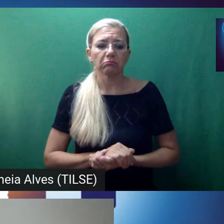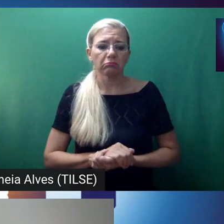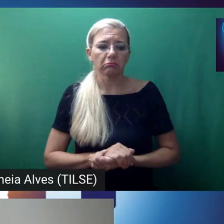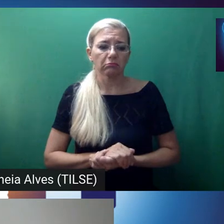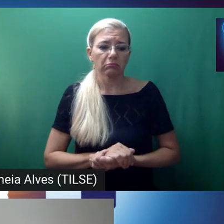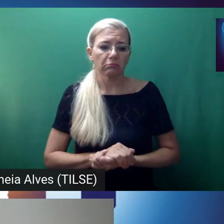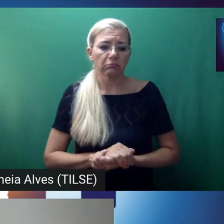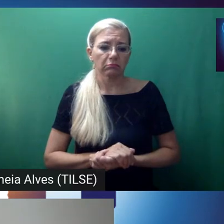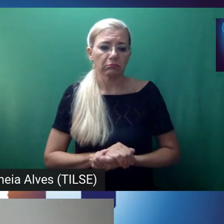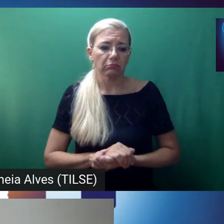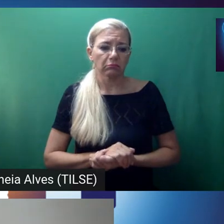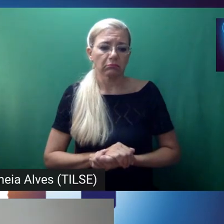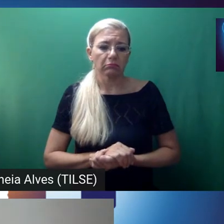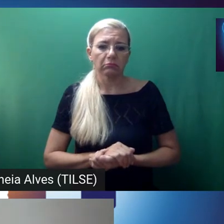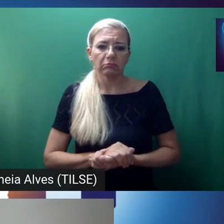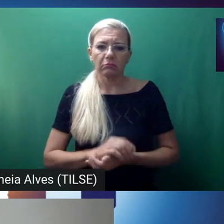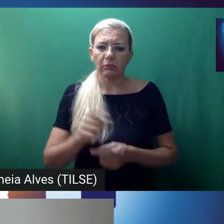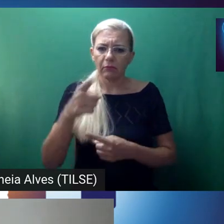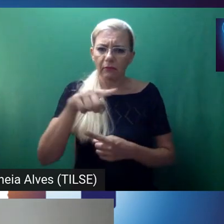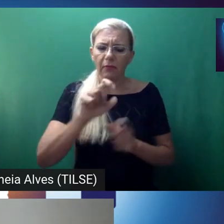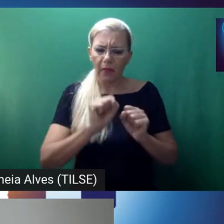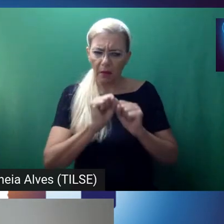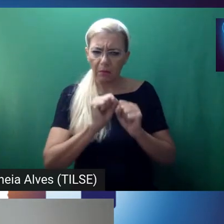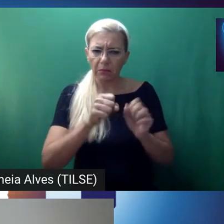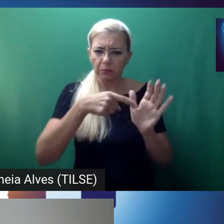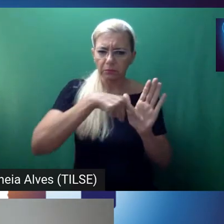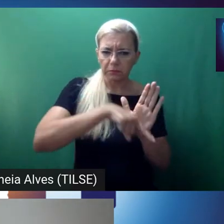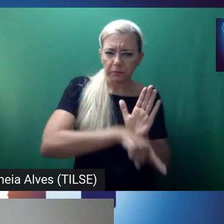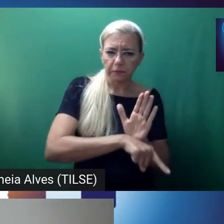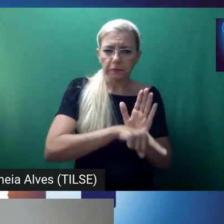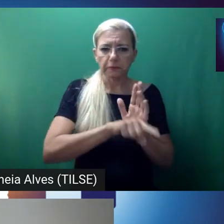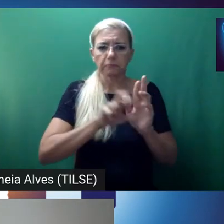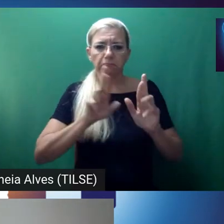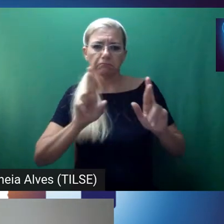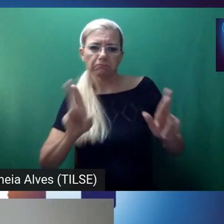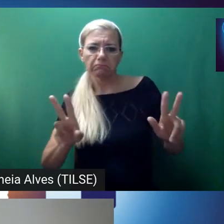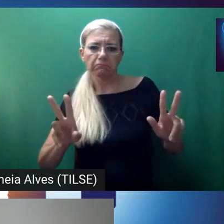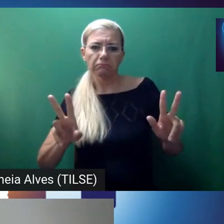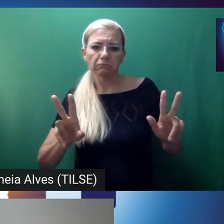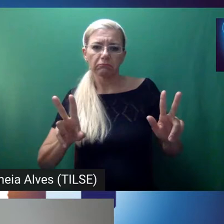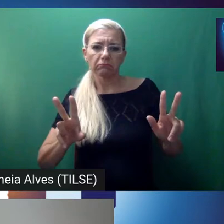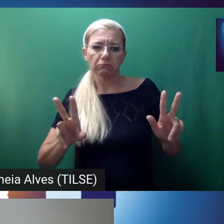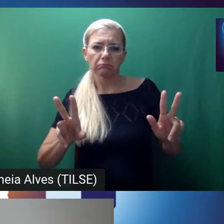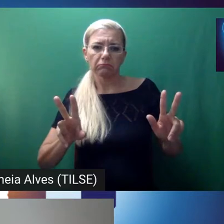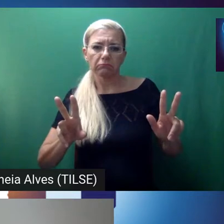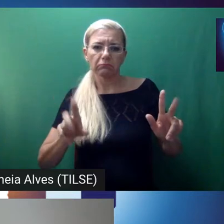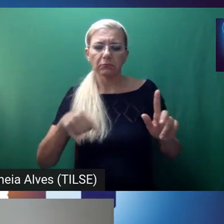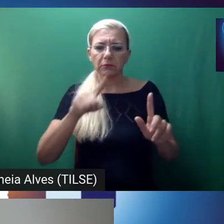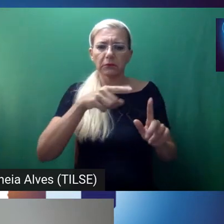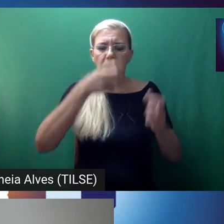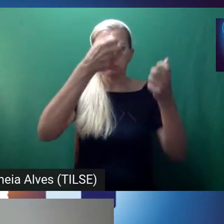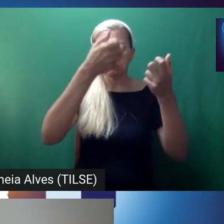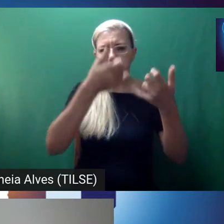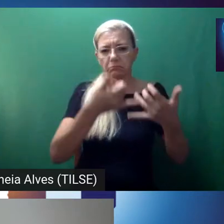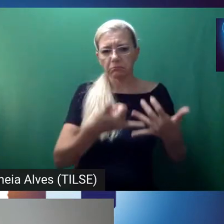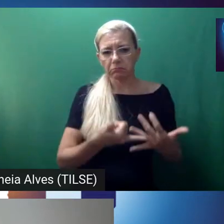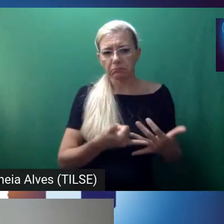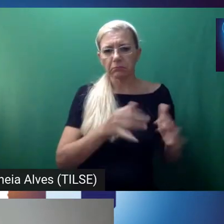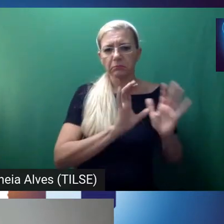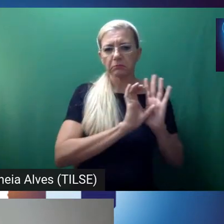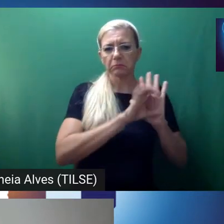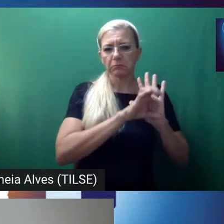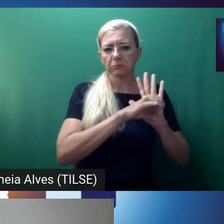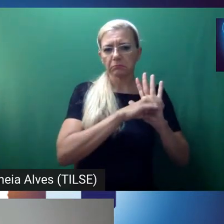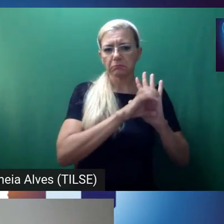And could you go deeper in the differences? You've mentioned some concepts, but in